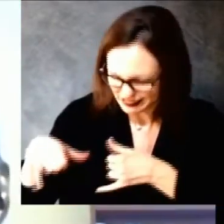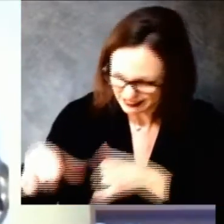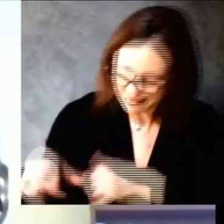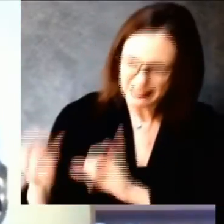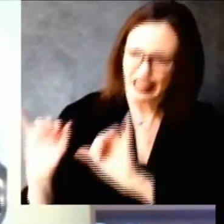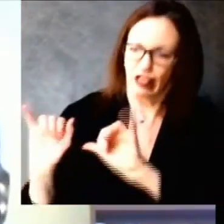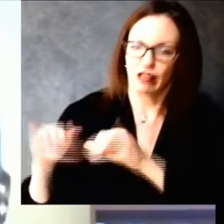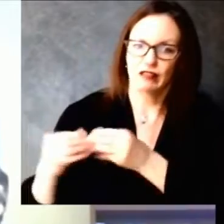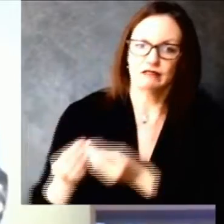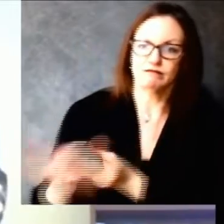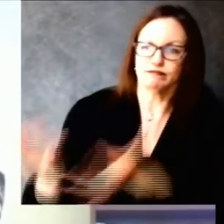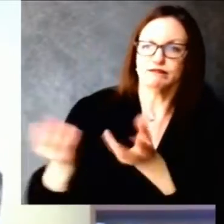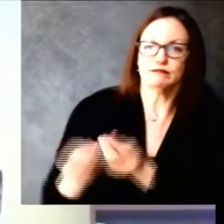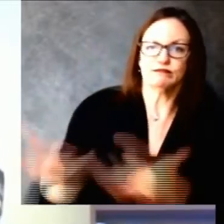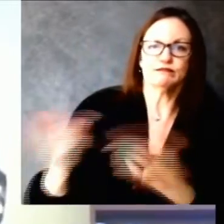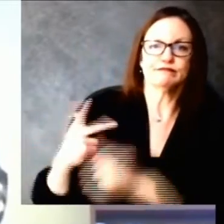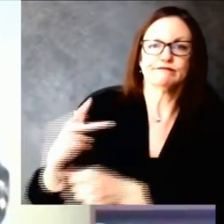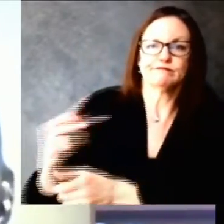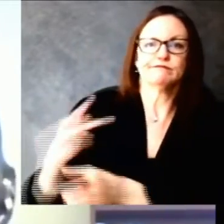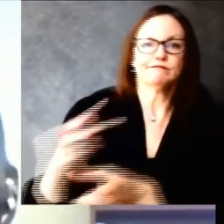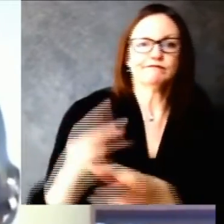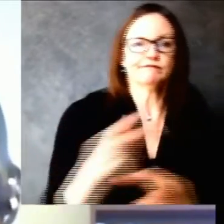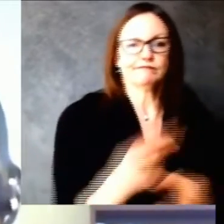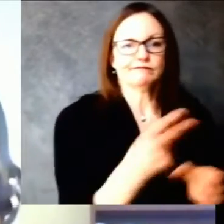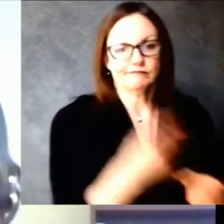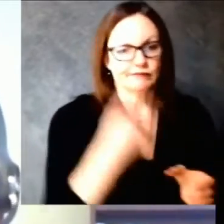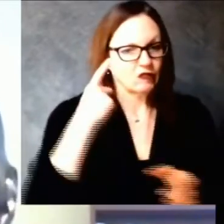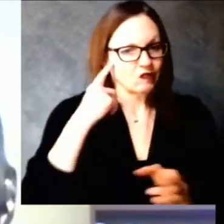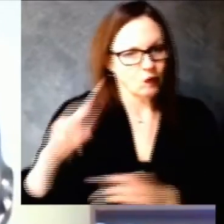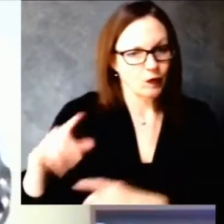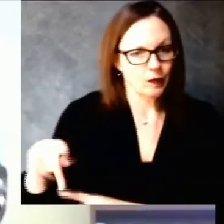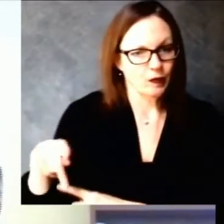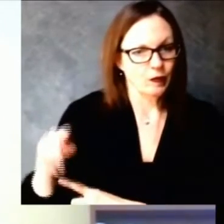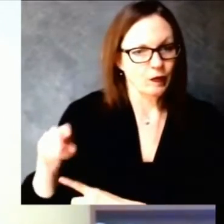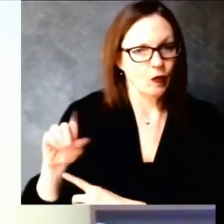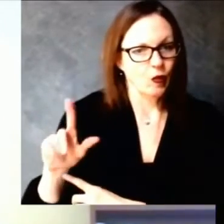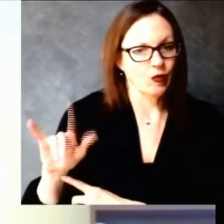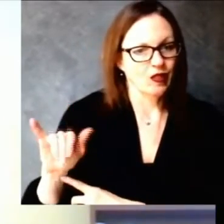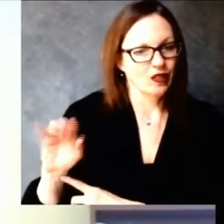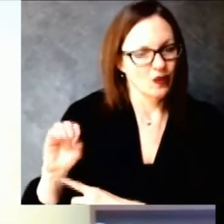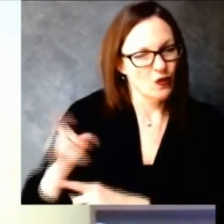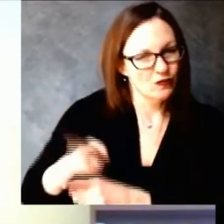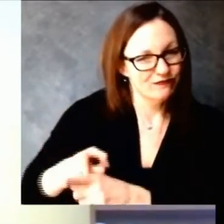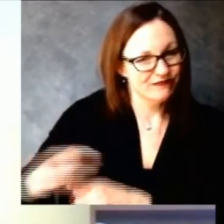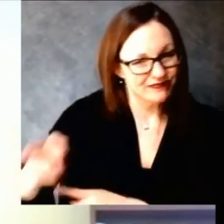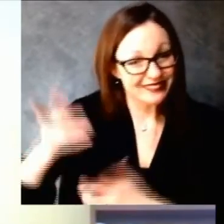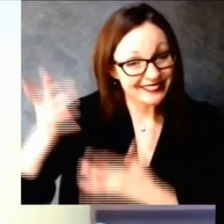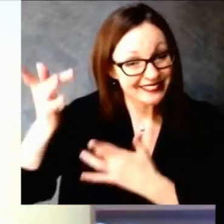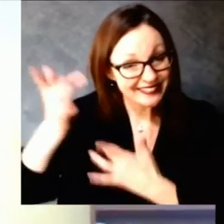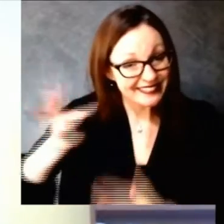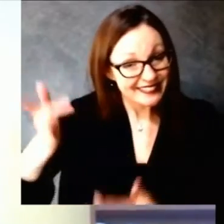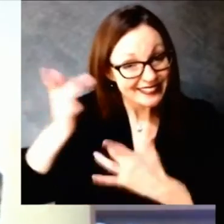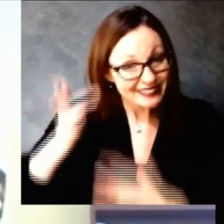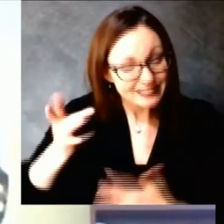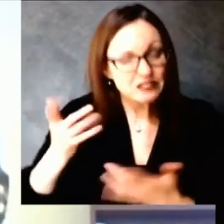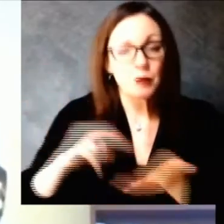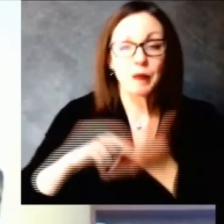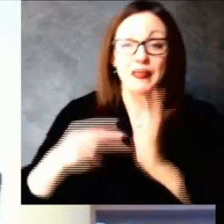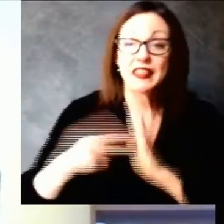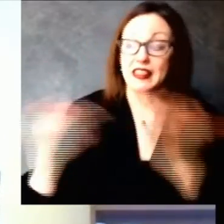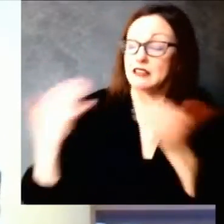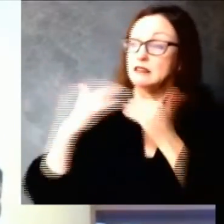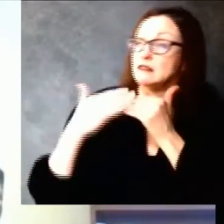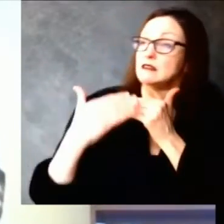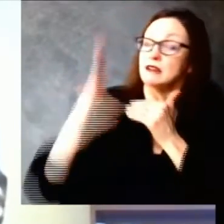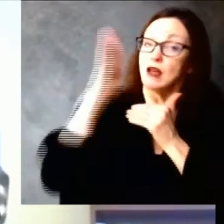vaccine is one tool in the toolbox to control vaccine spread and so i think